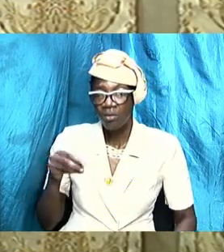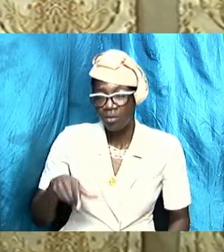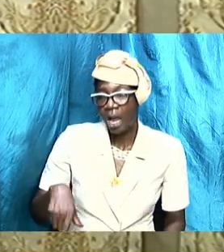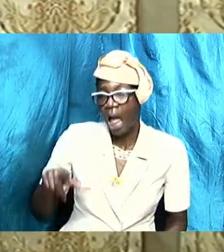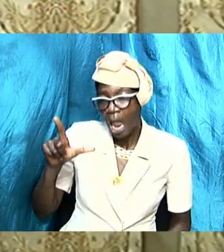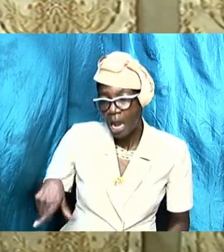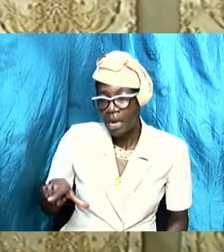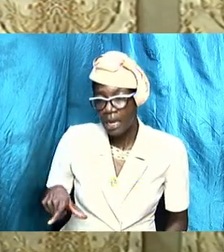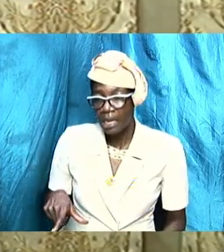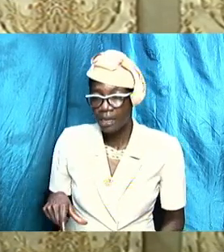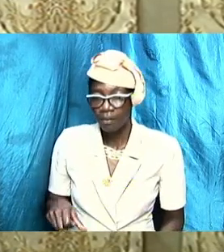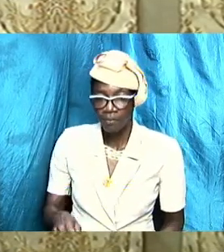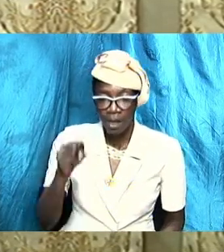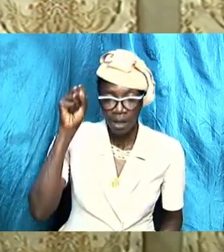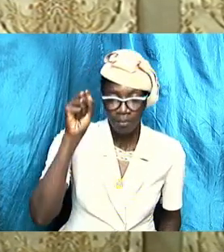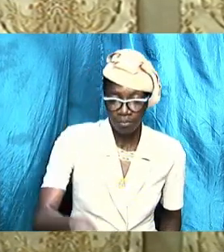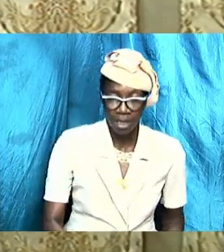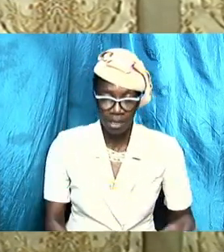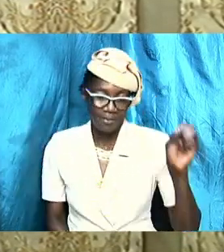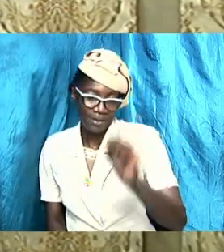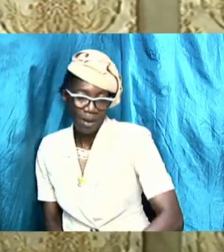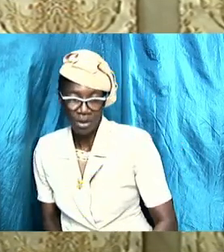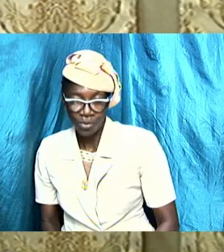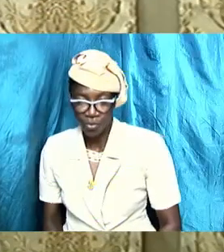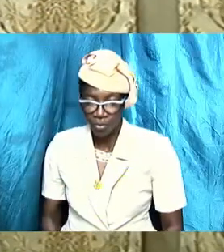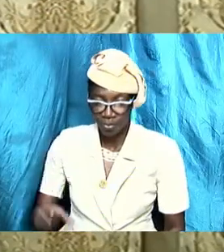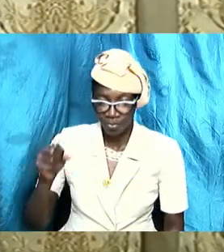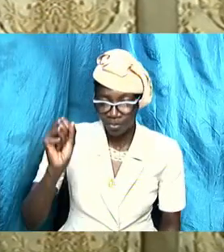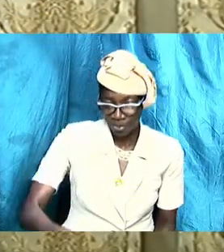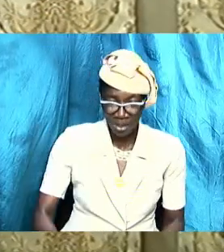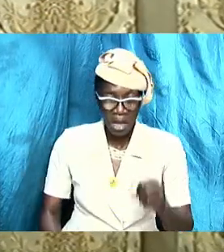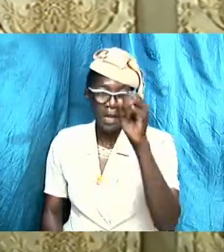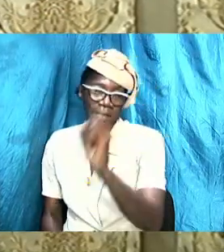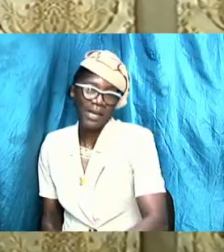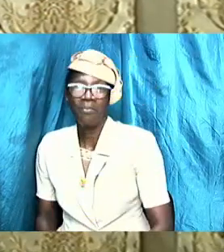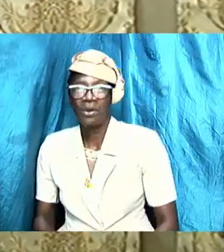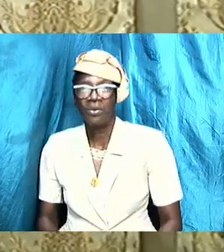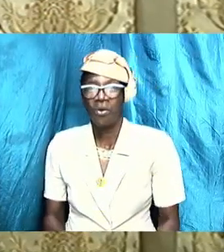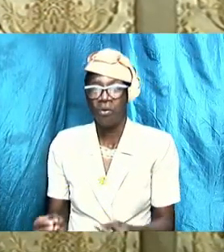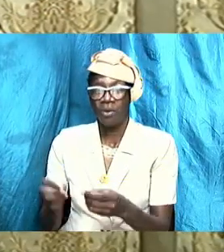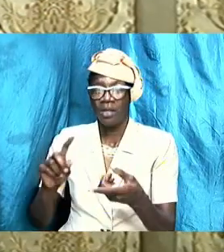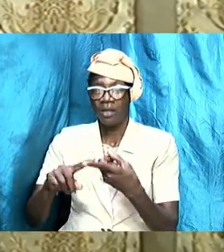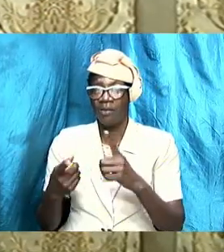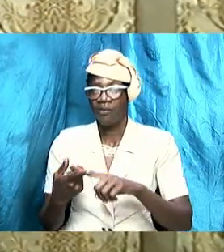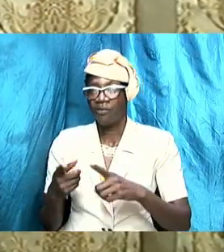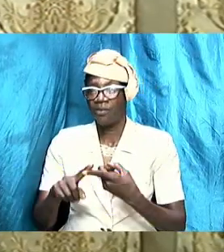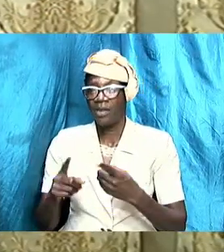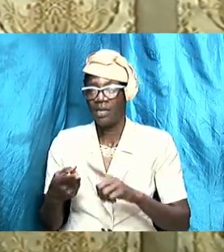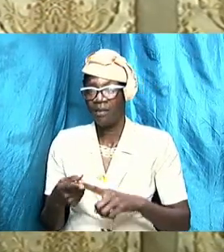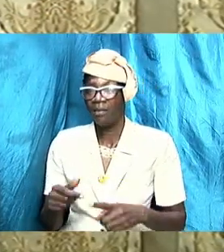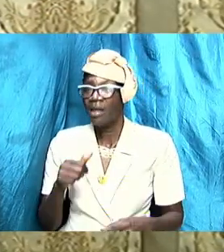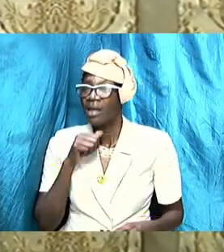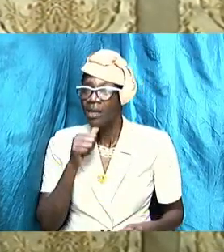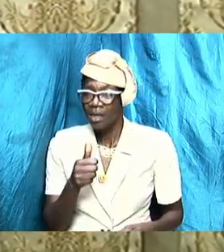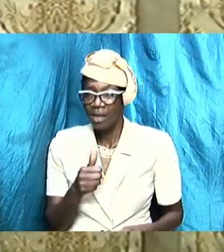friends and come home 11 o'clock and 12 o'clock that's not a personality trait